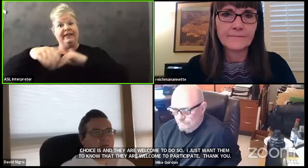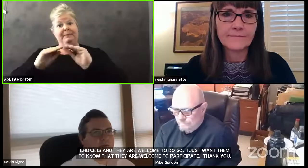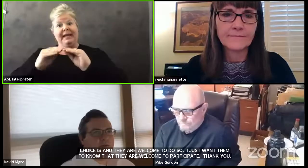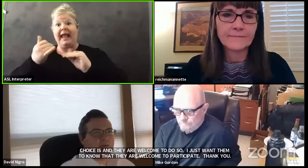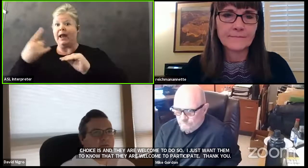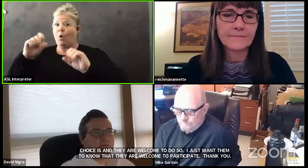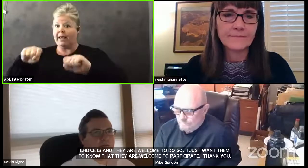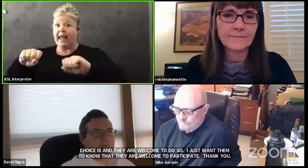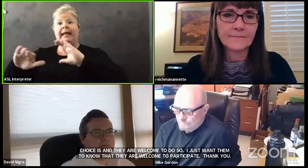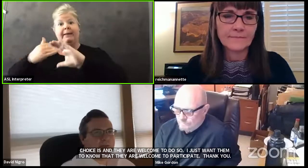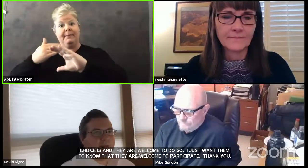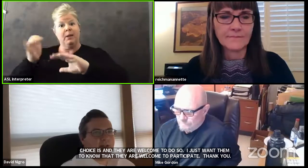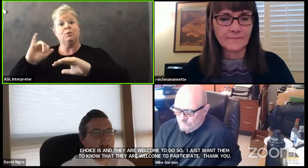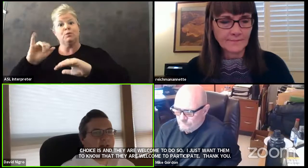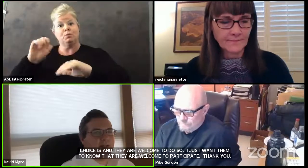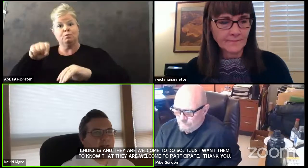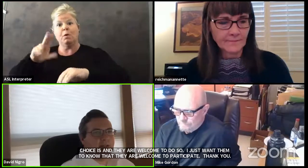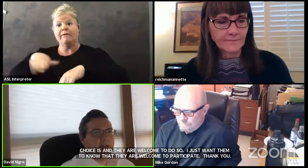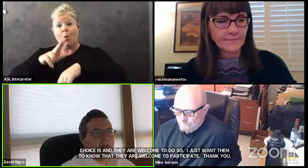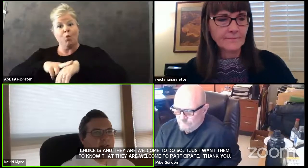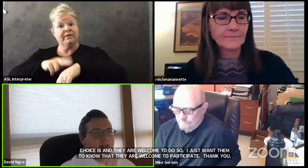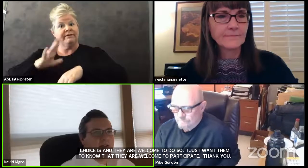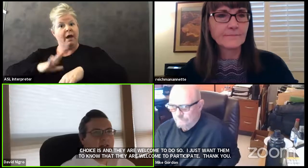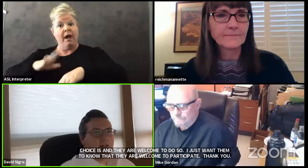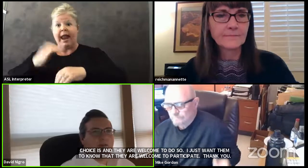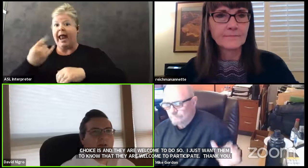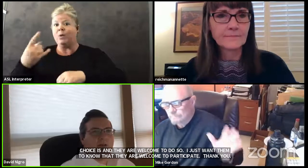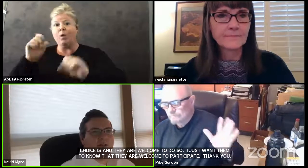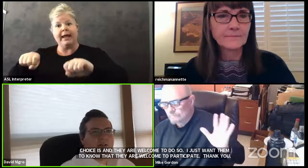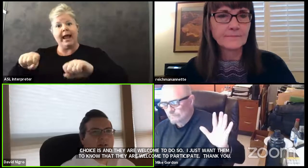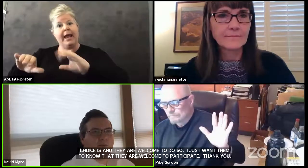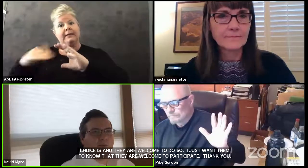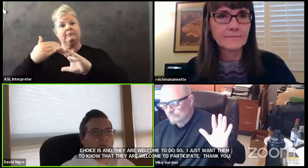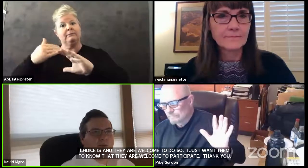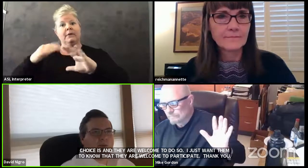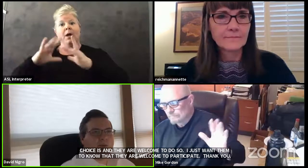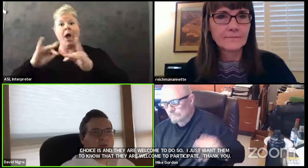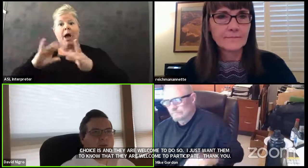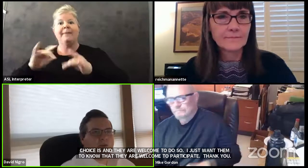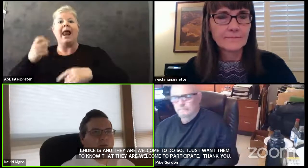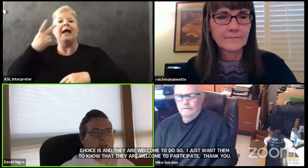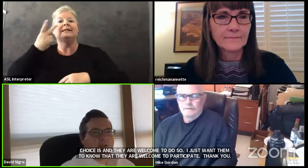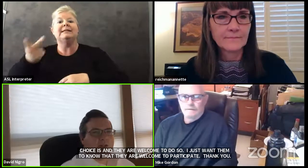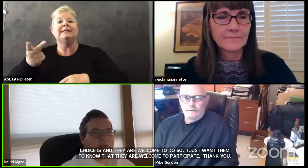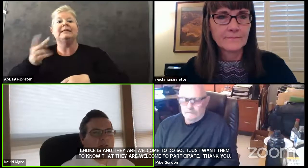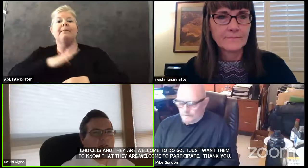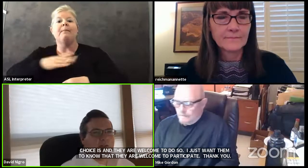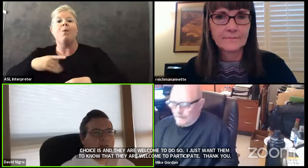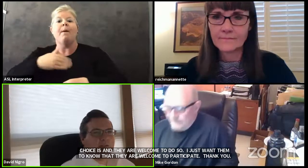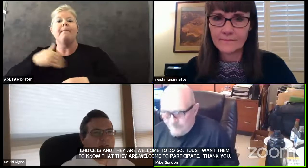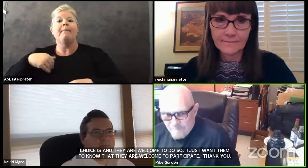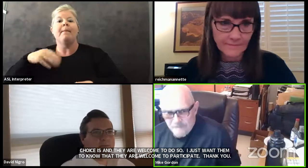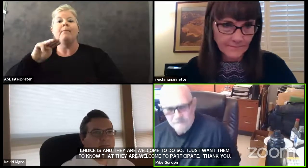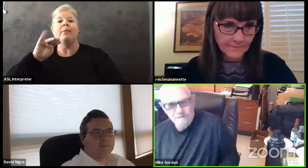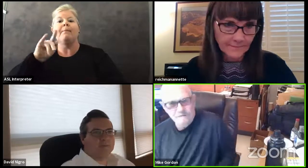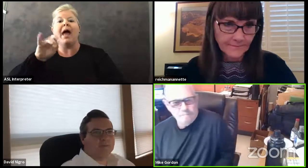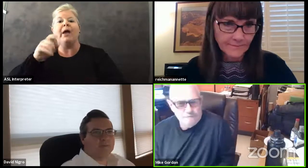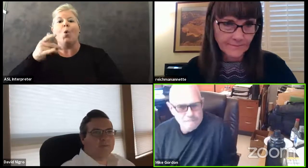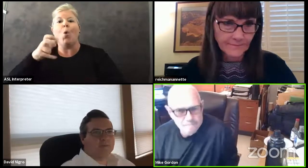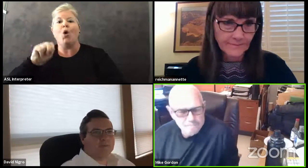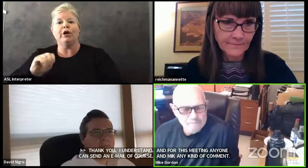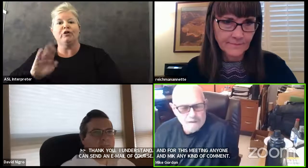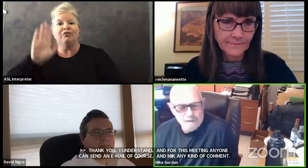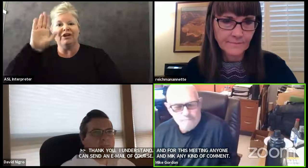make any kind of comment um and i see board member gordon is raising his hand i am thank you